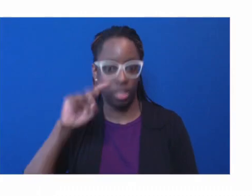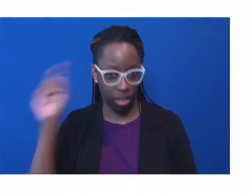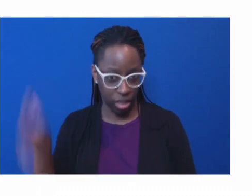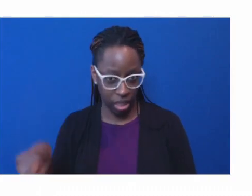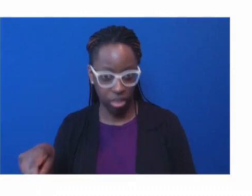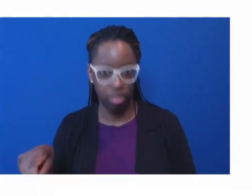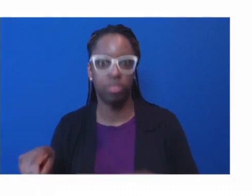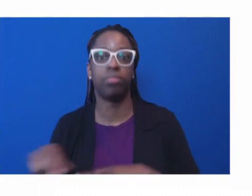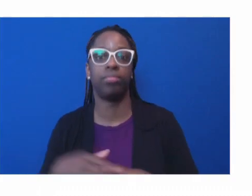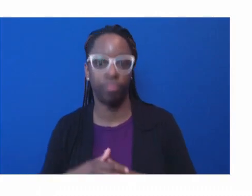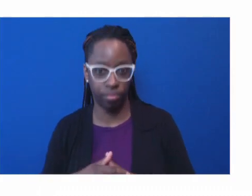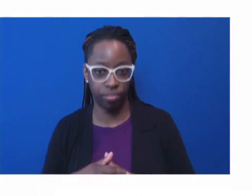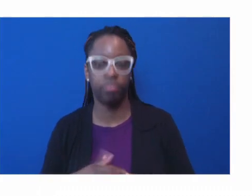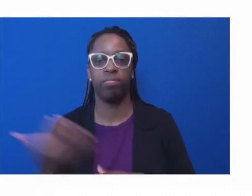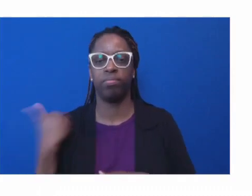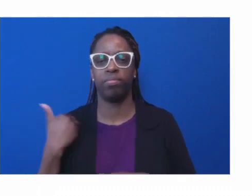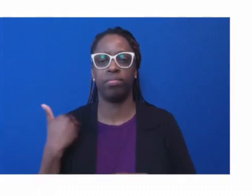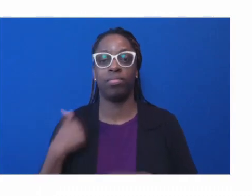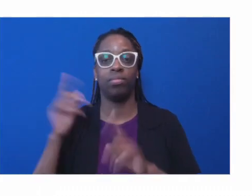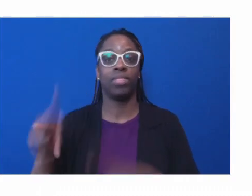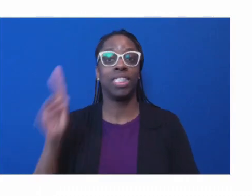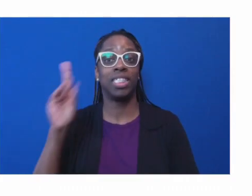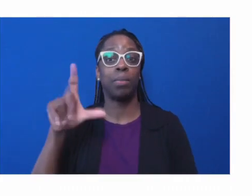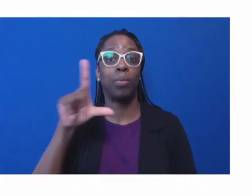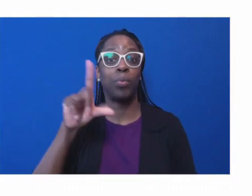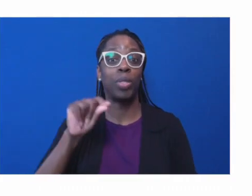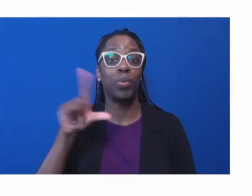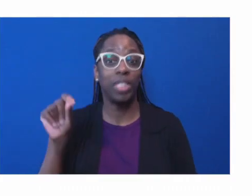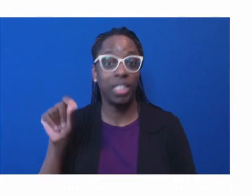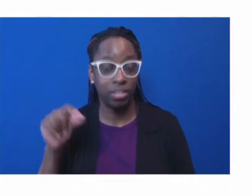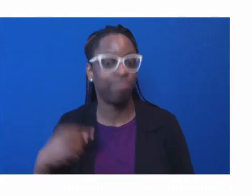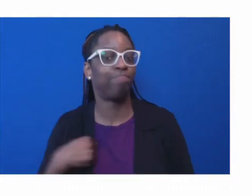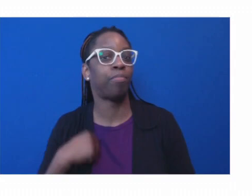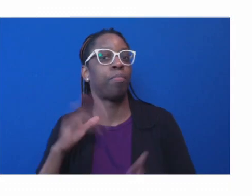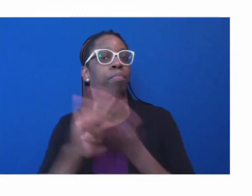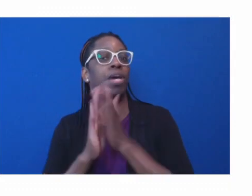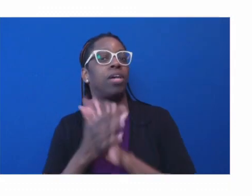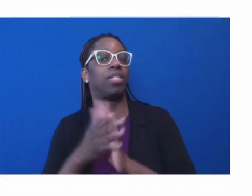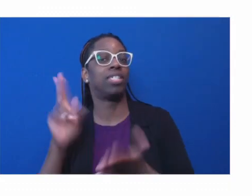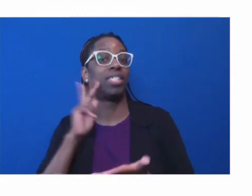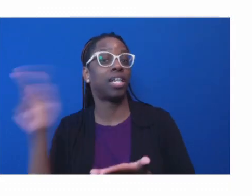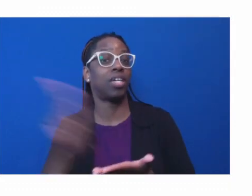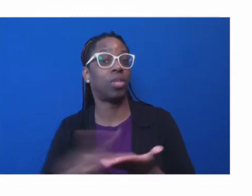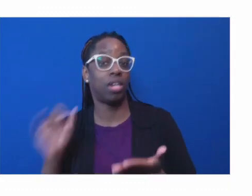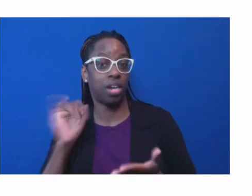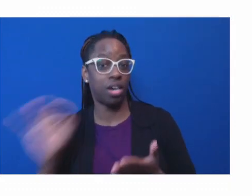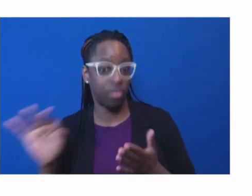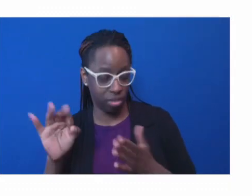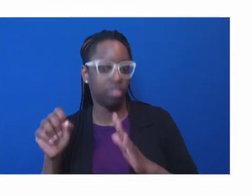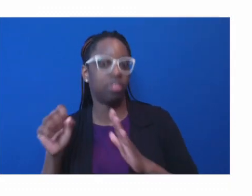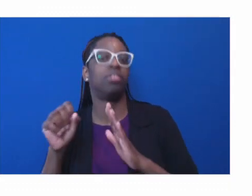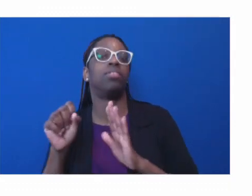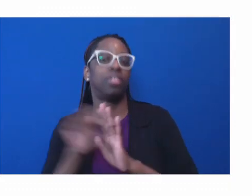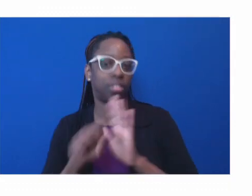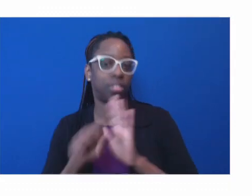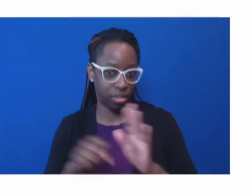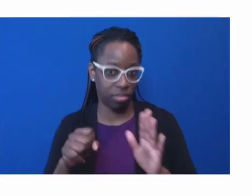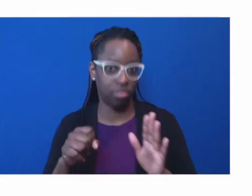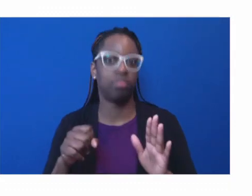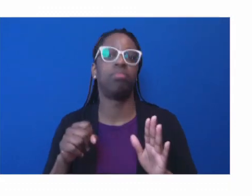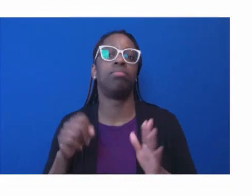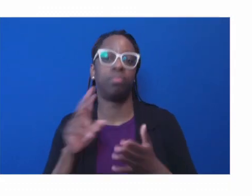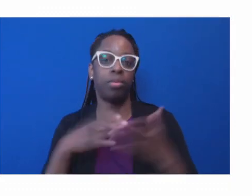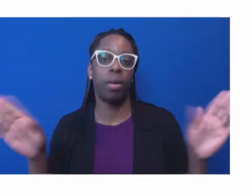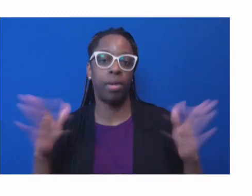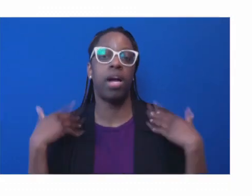to become the secretary of health for the great state of Washington. And I was four days after vaccines arrived in our state. And as you can